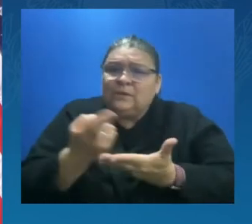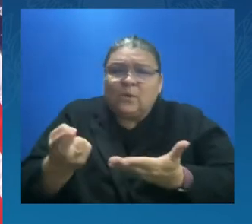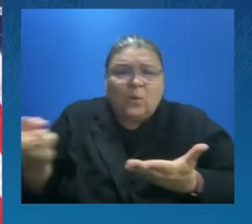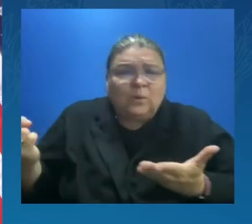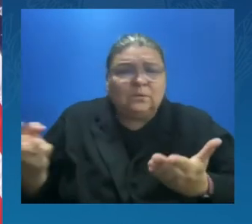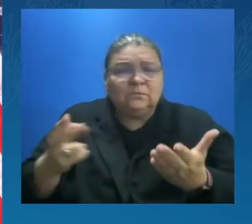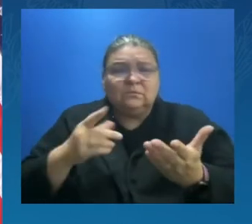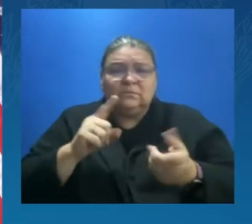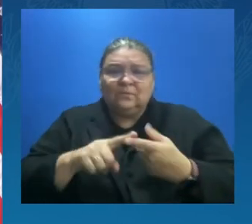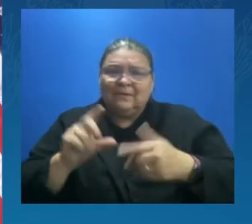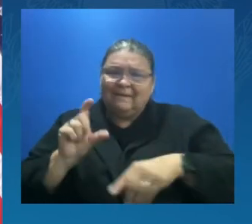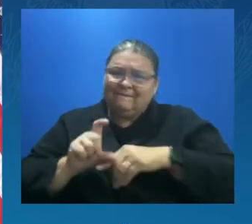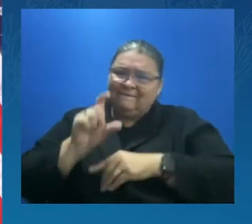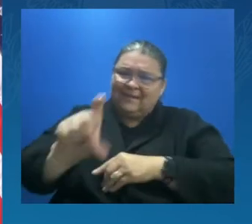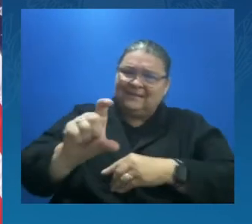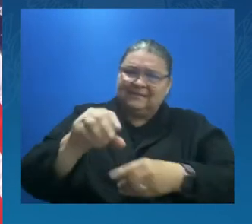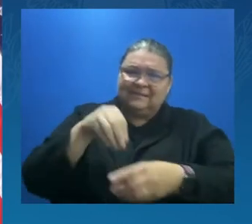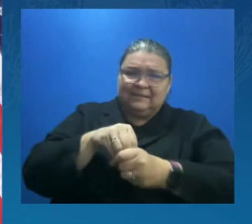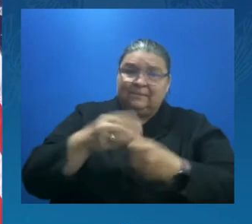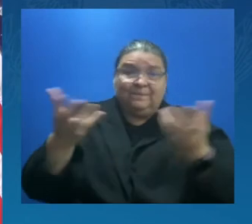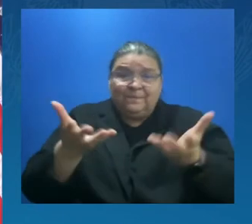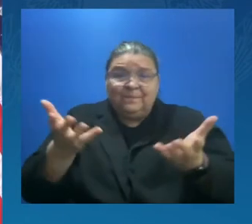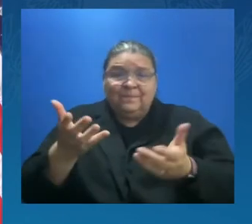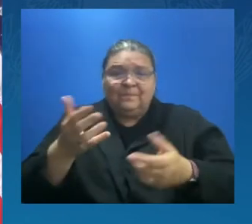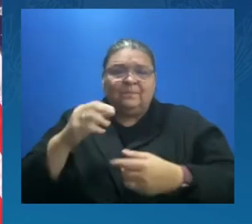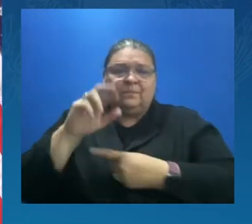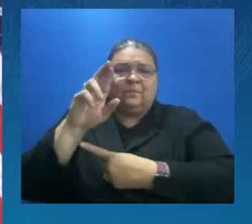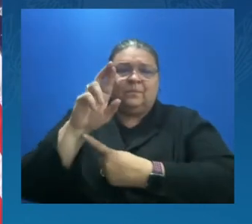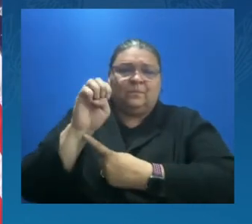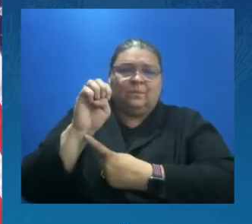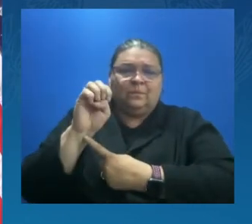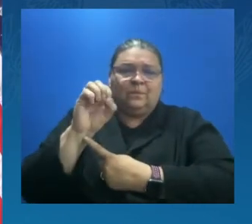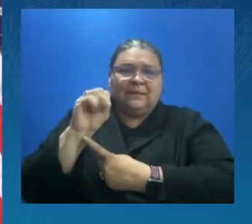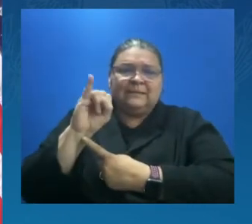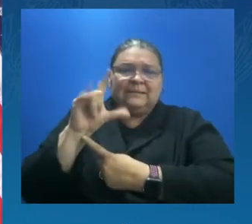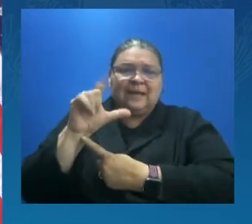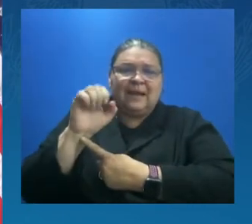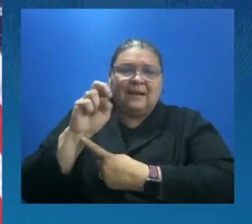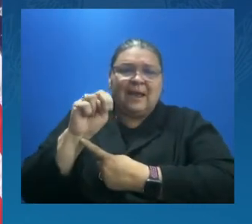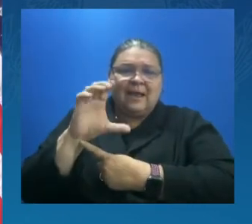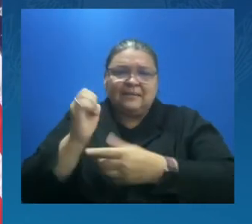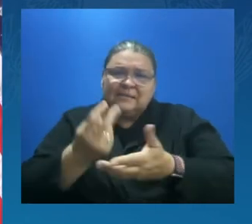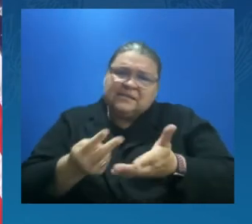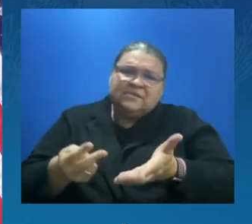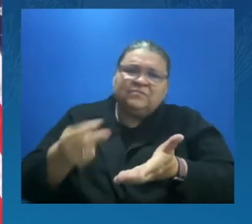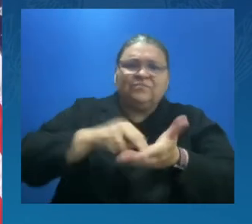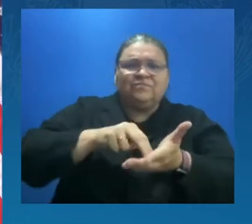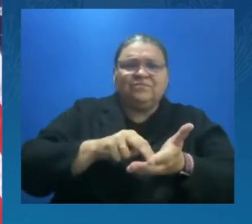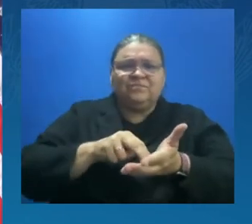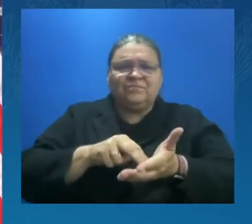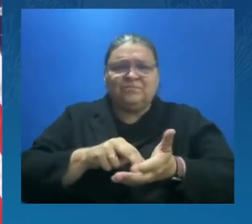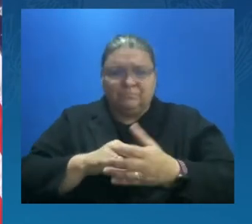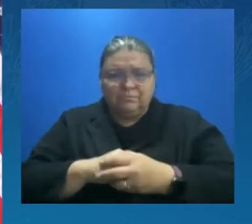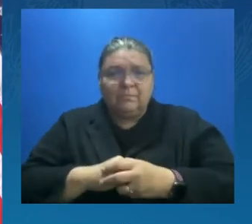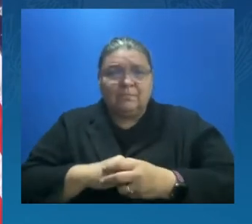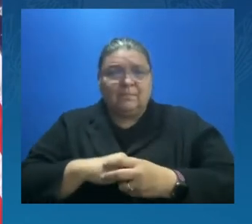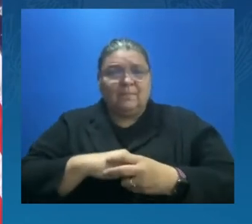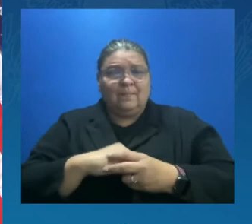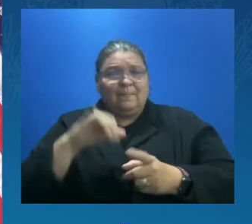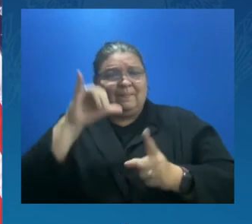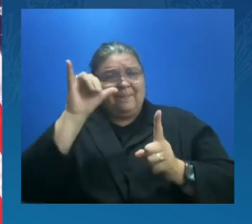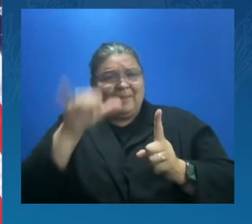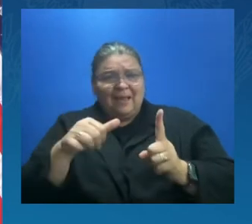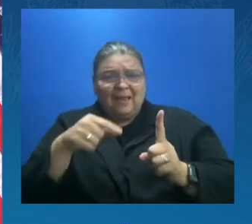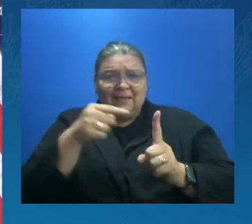after disaster has struck. The climate crisis has exposed and intensified generations